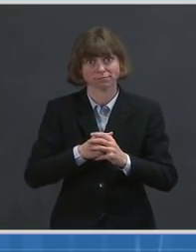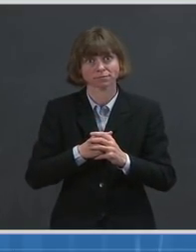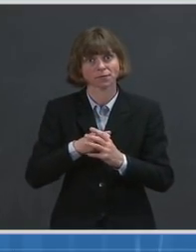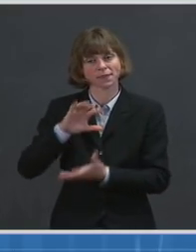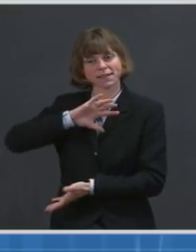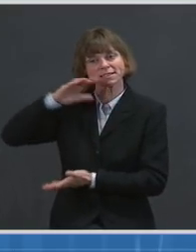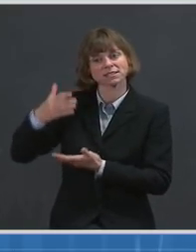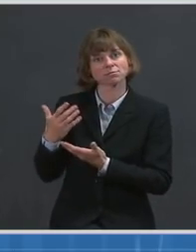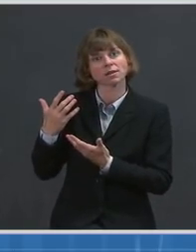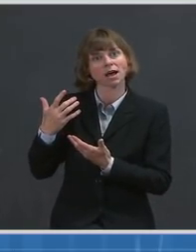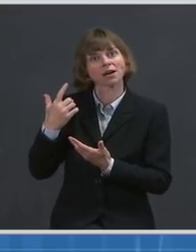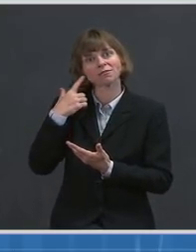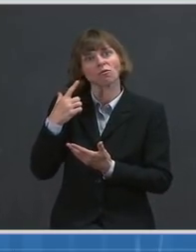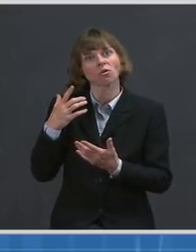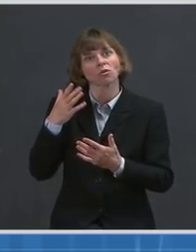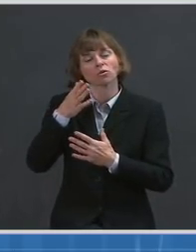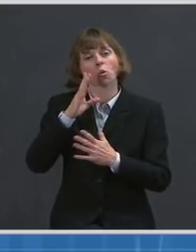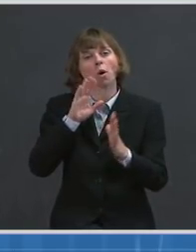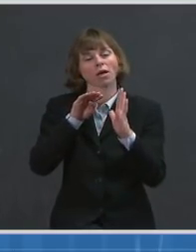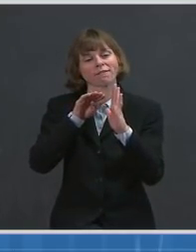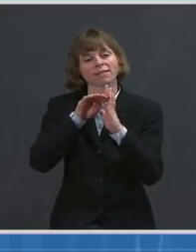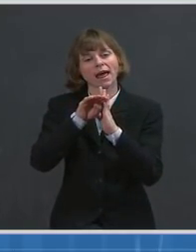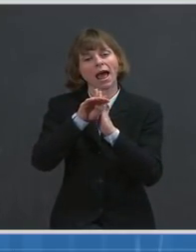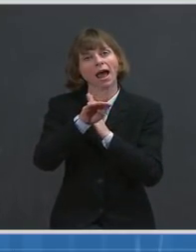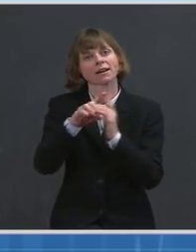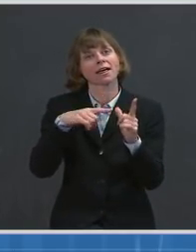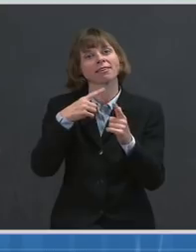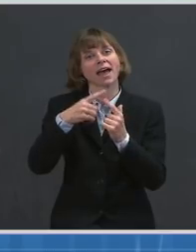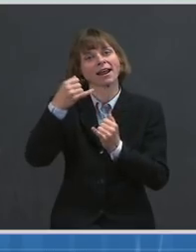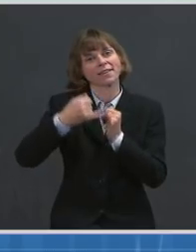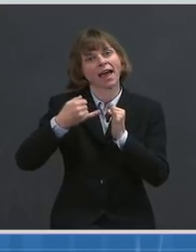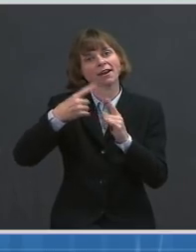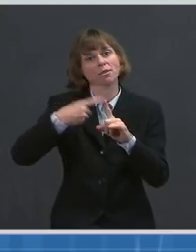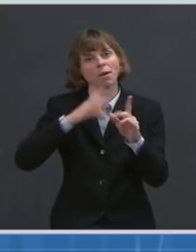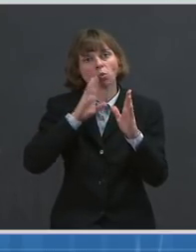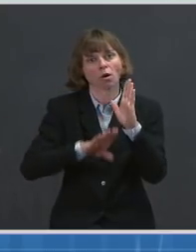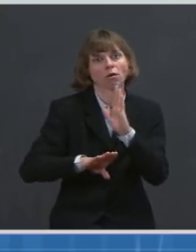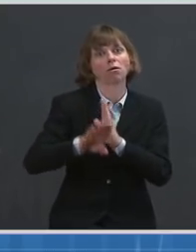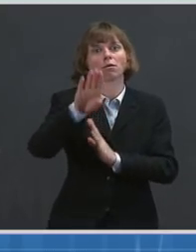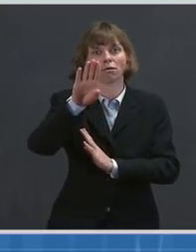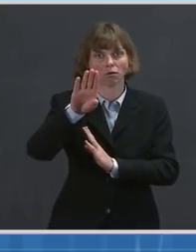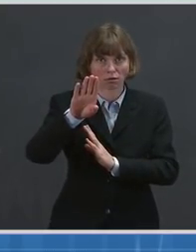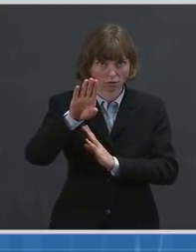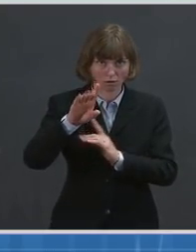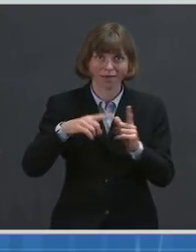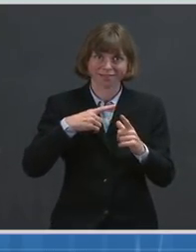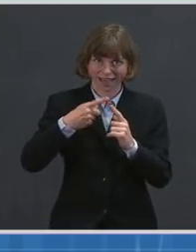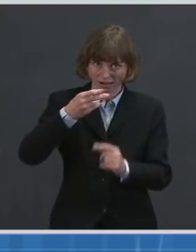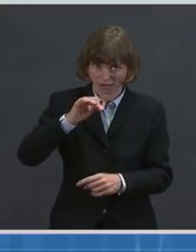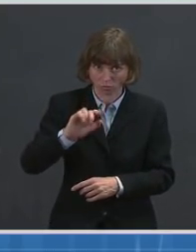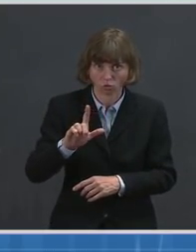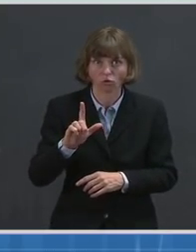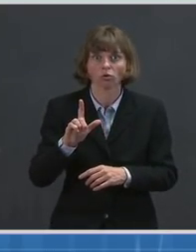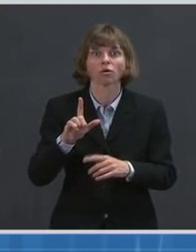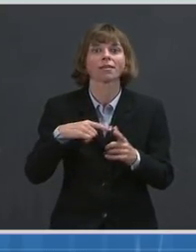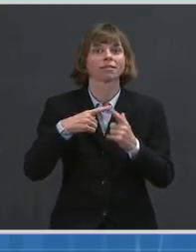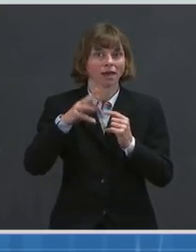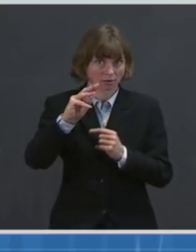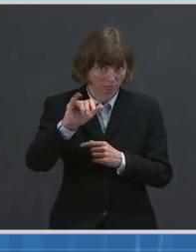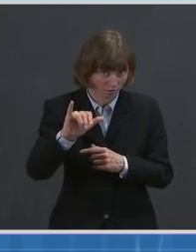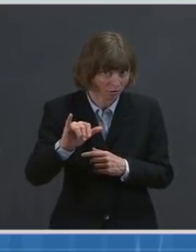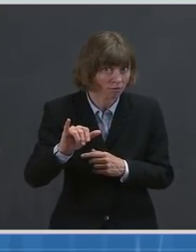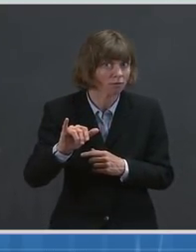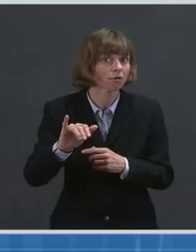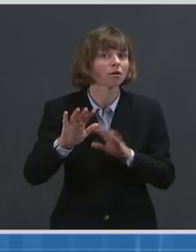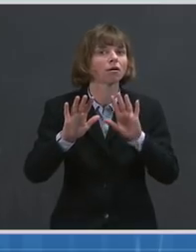flat before supply really starts to accelerate towards the end of the month and then into April and into May. Now, when I